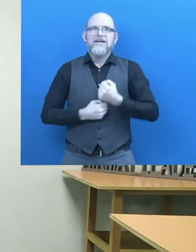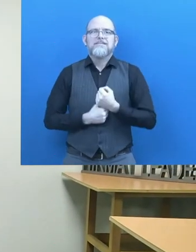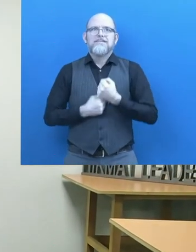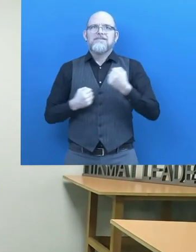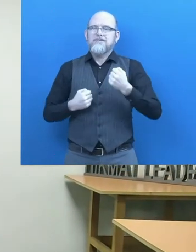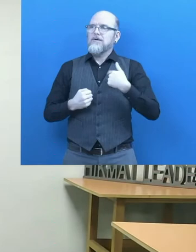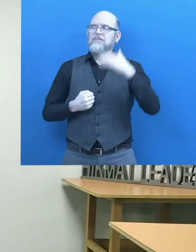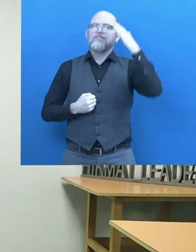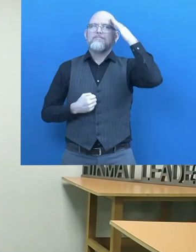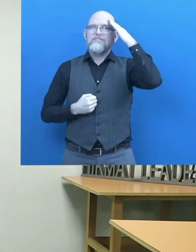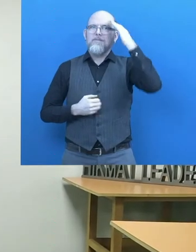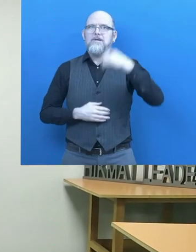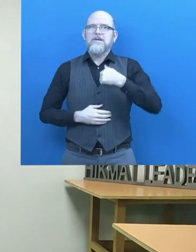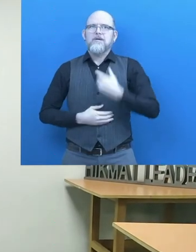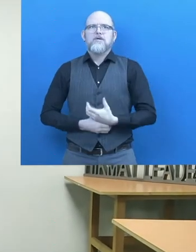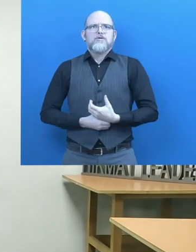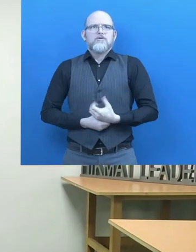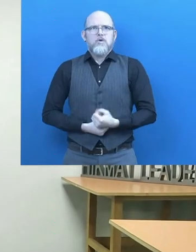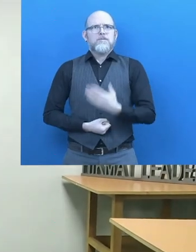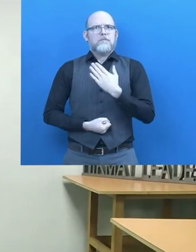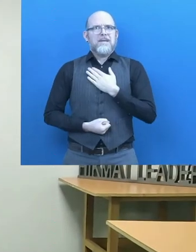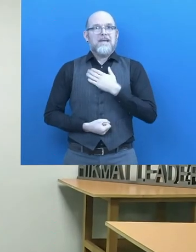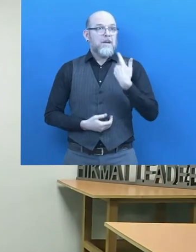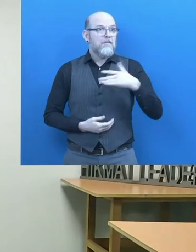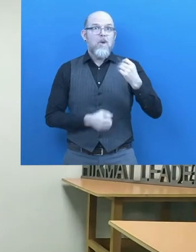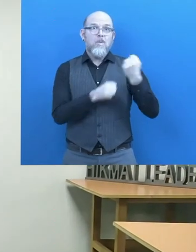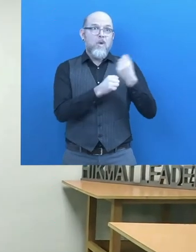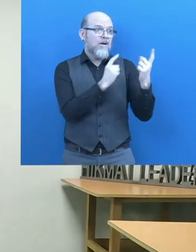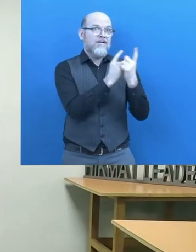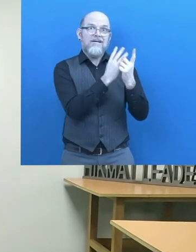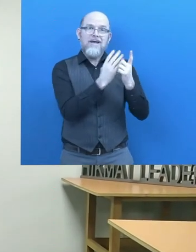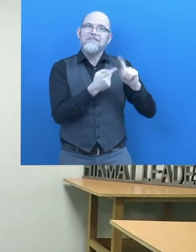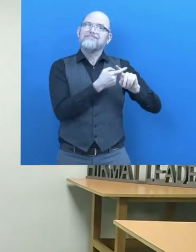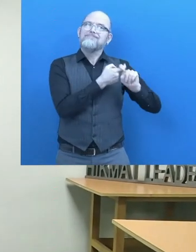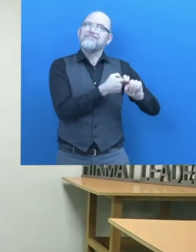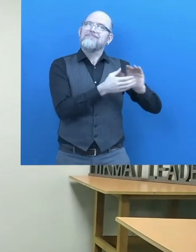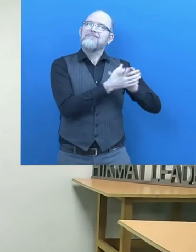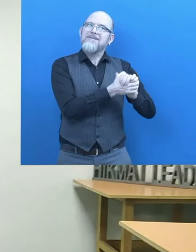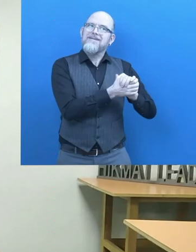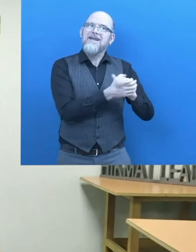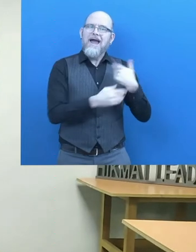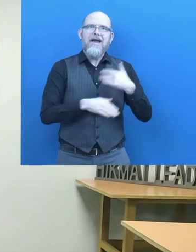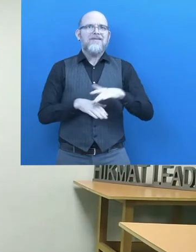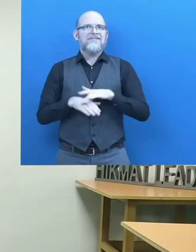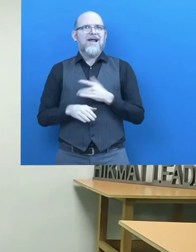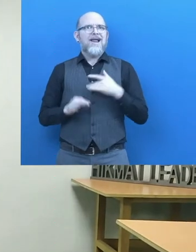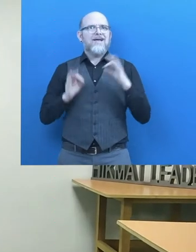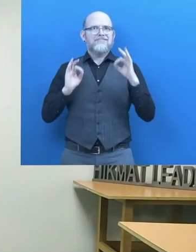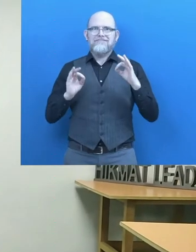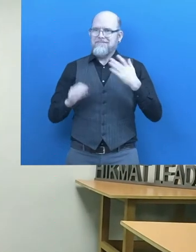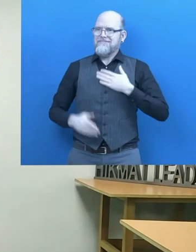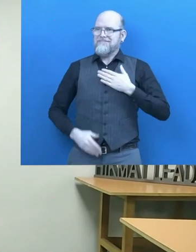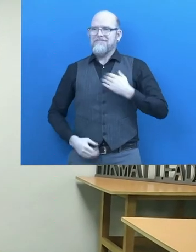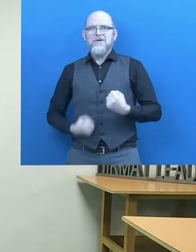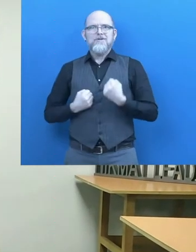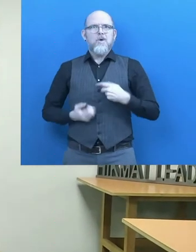and have more friends and my self-esteem is high because